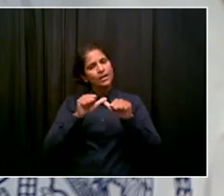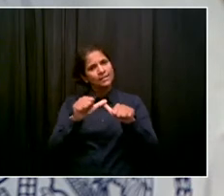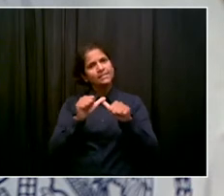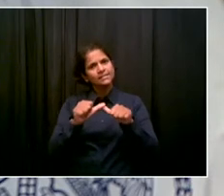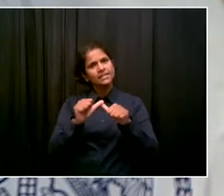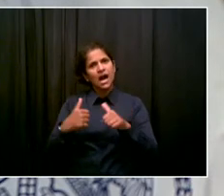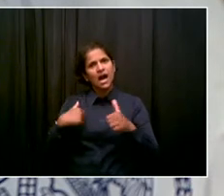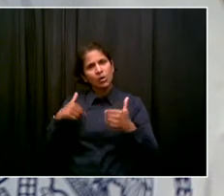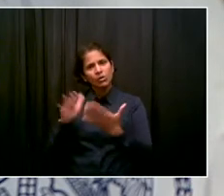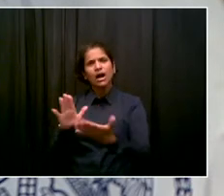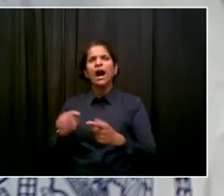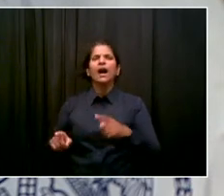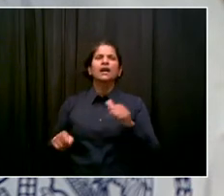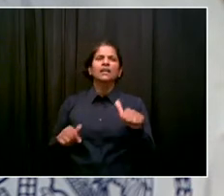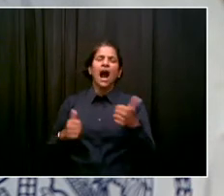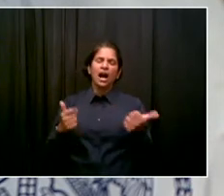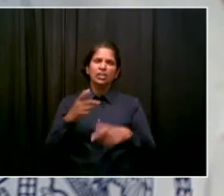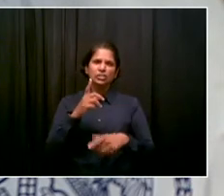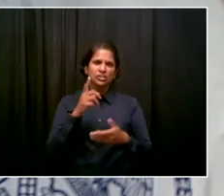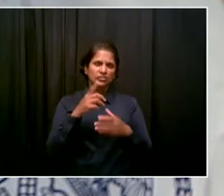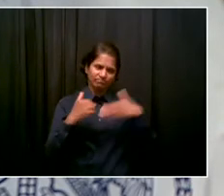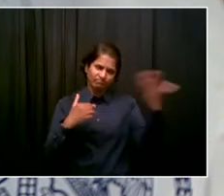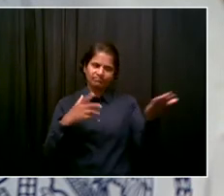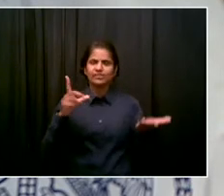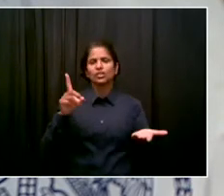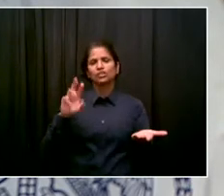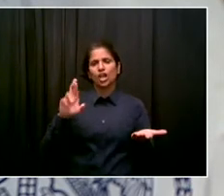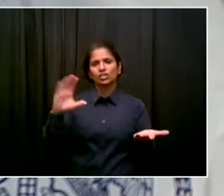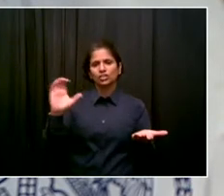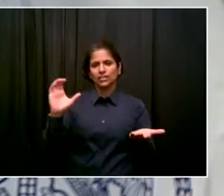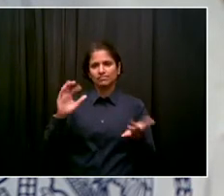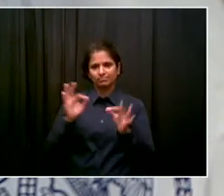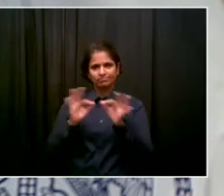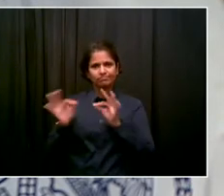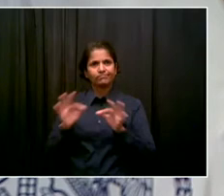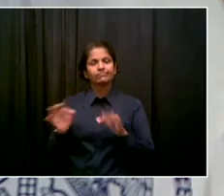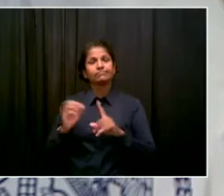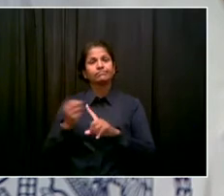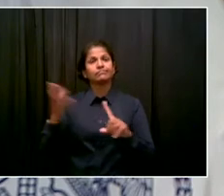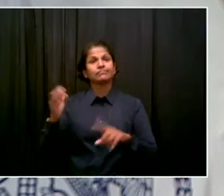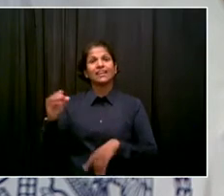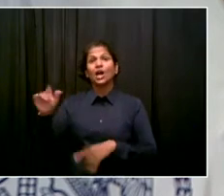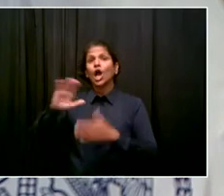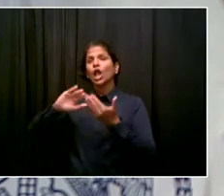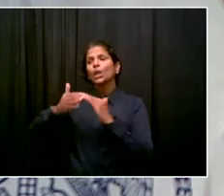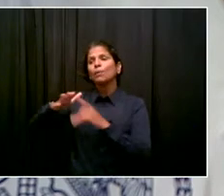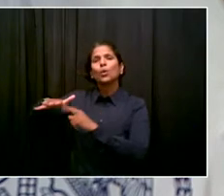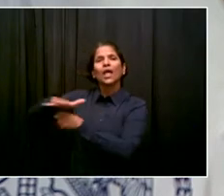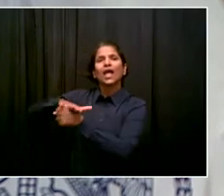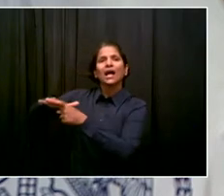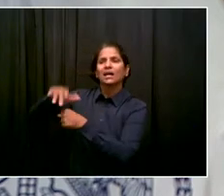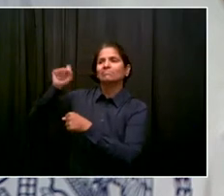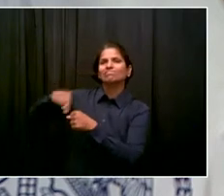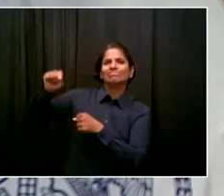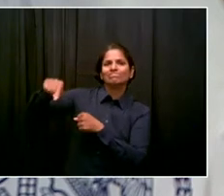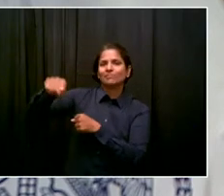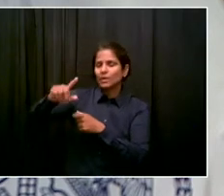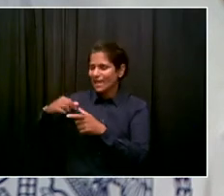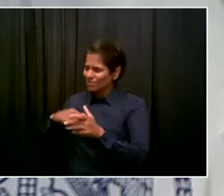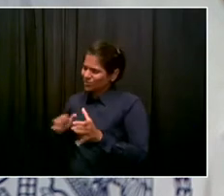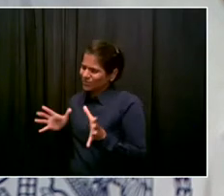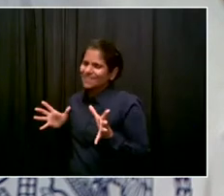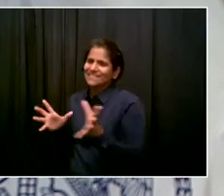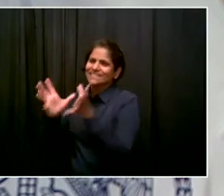the effort at the community level is extraordinary and growing. The outreach efforts overwhelmingly